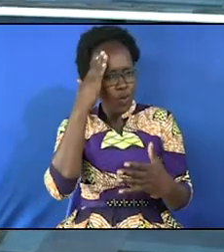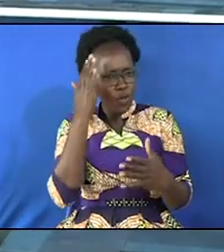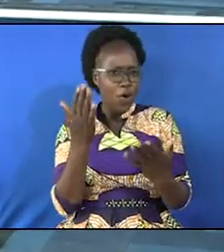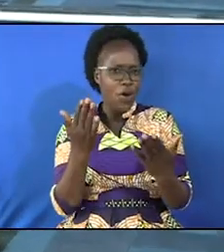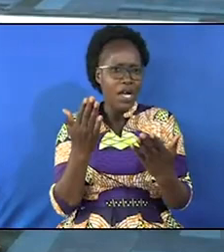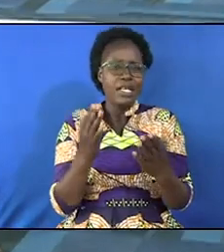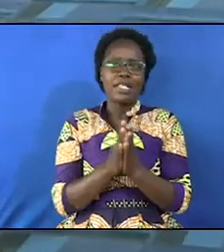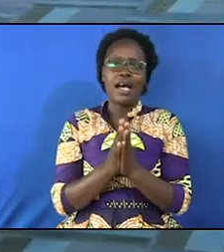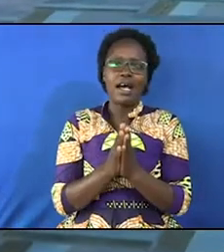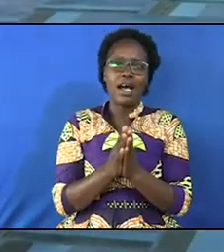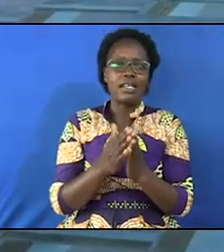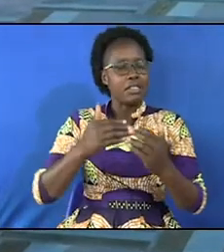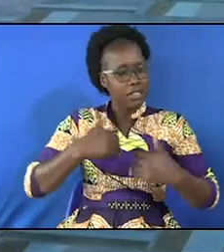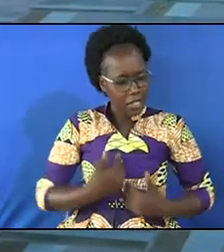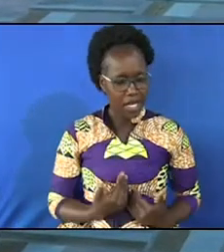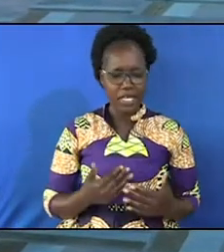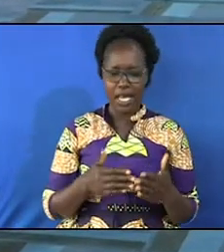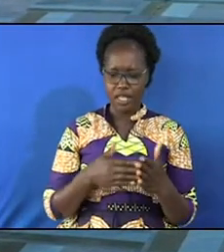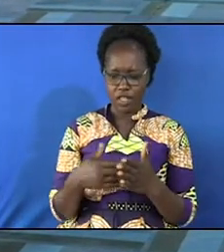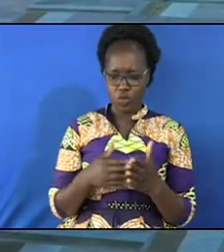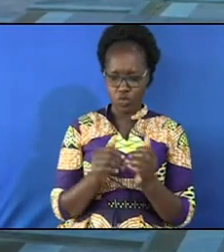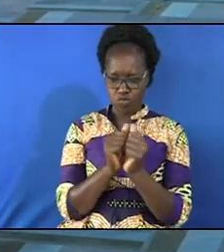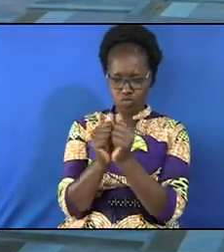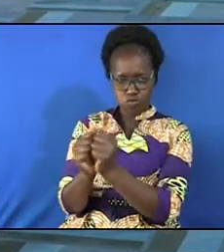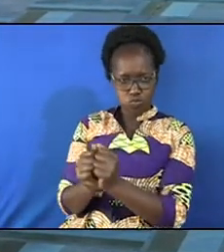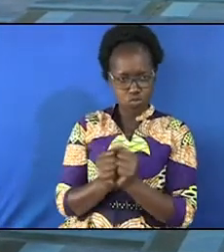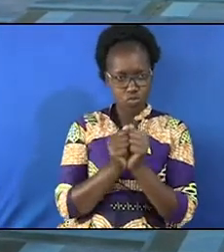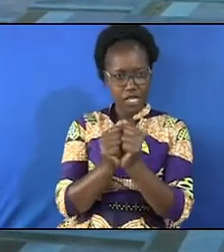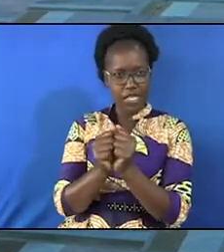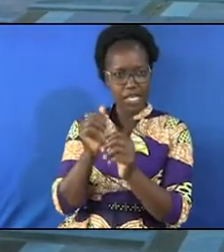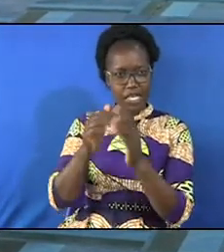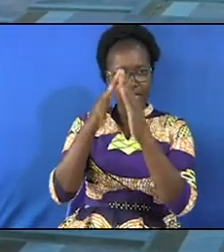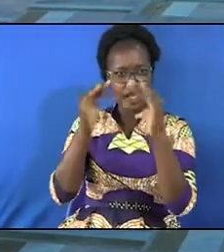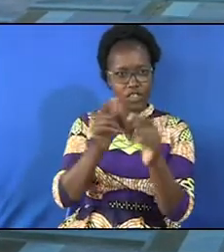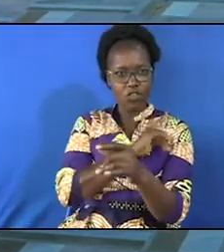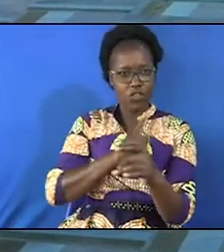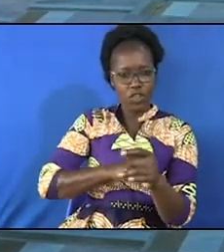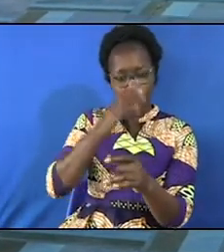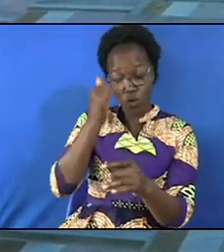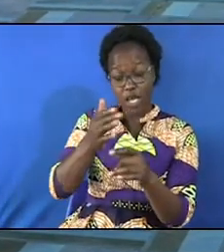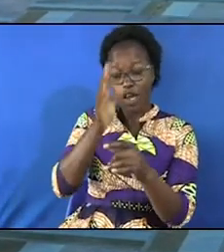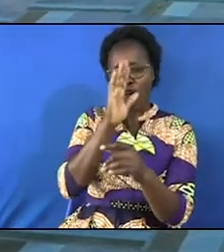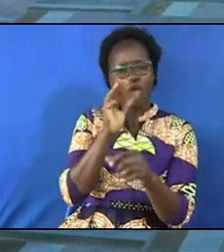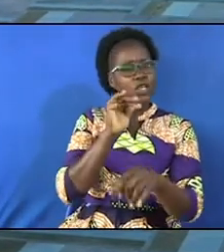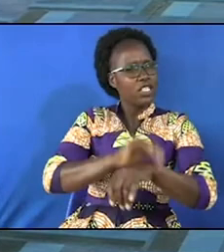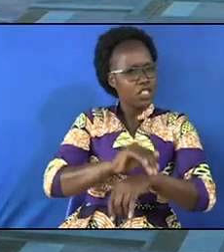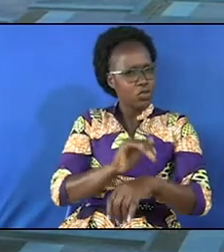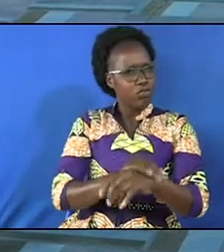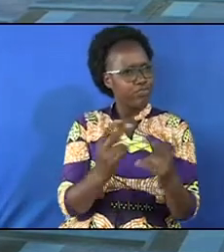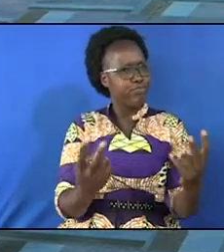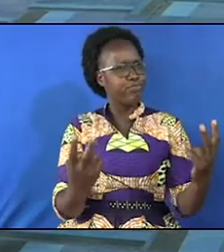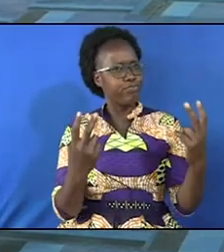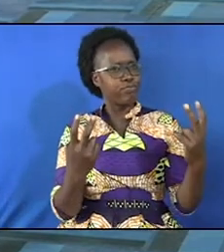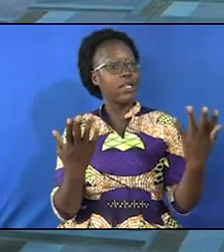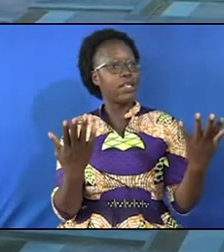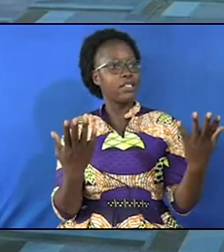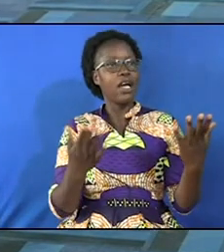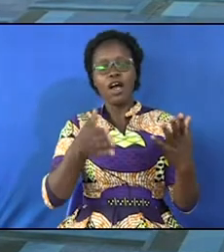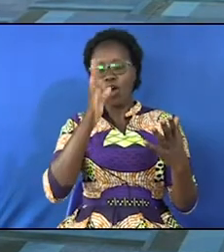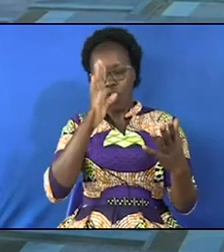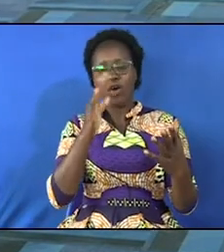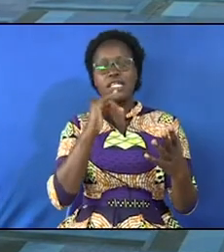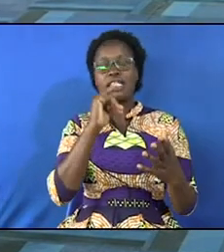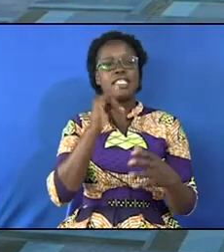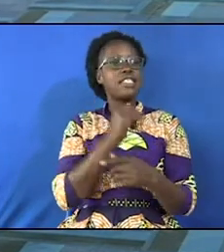tire and the wheat must grow together in the house of the Lord because God is good to be a testimony that God is